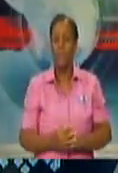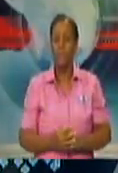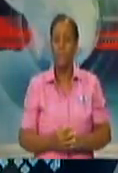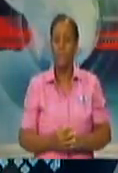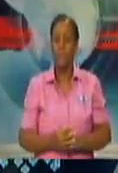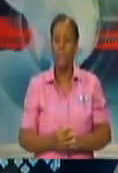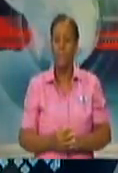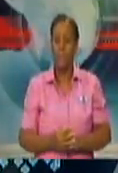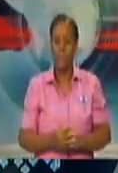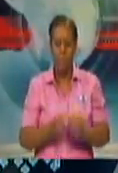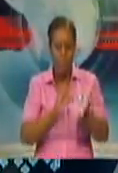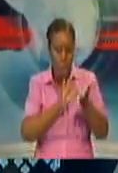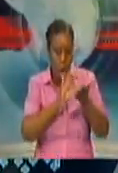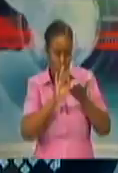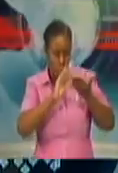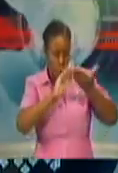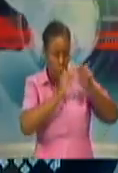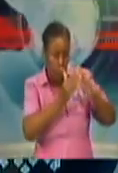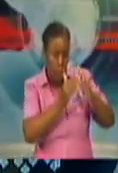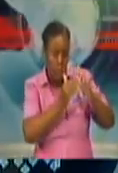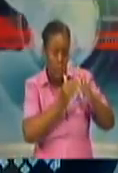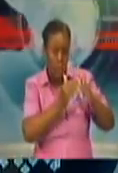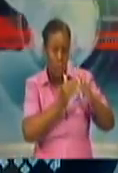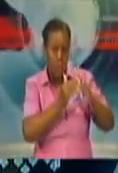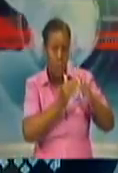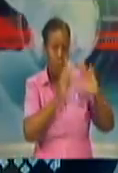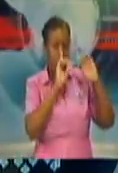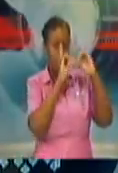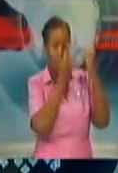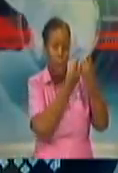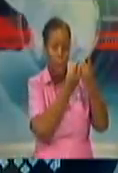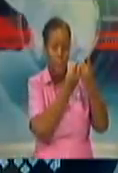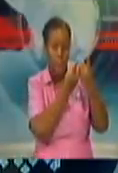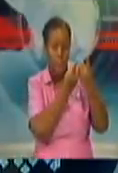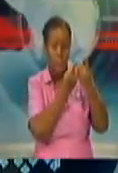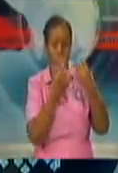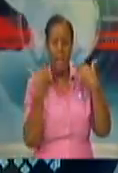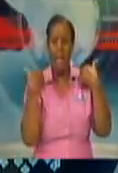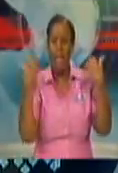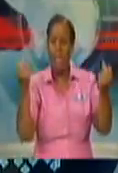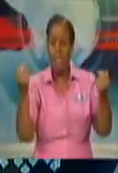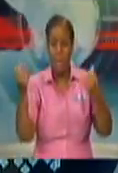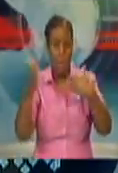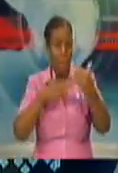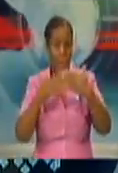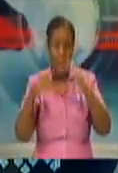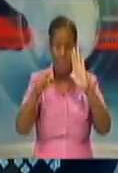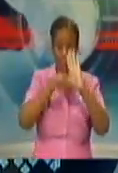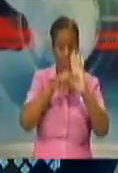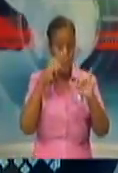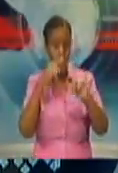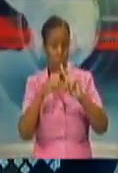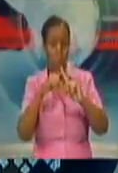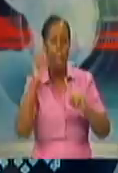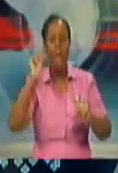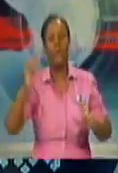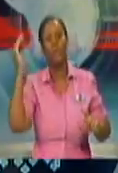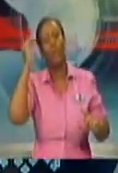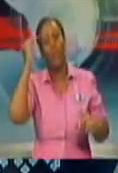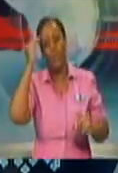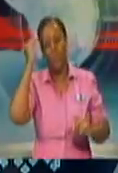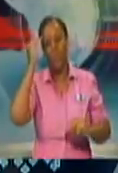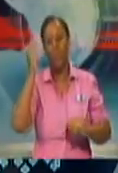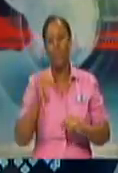can get involved very early? Whether it turns out to be negative or positive, at least we are aware of it and we can take the necessary public health